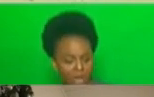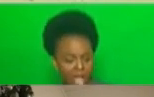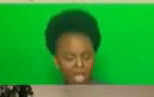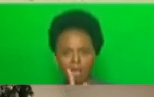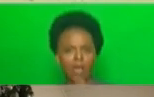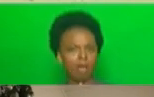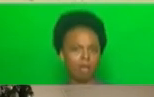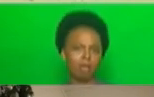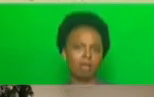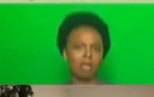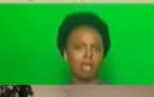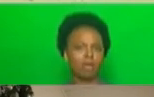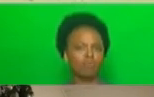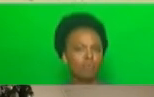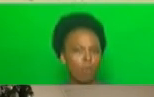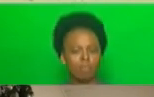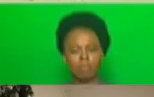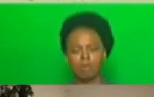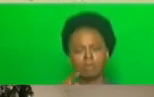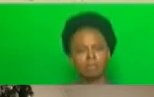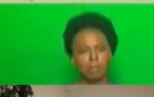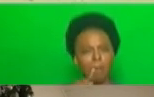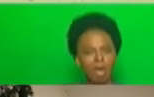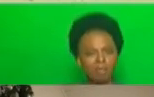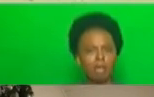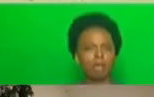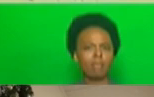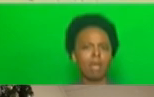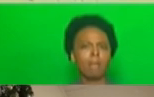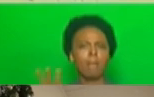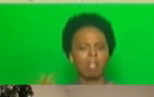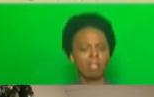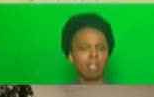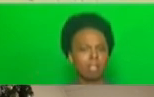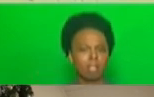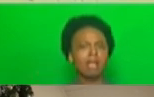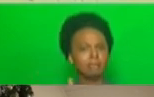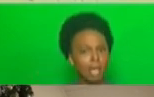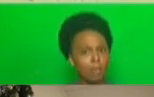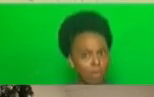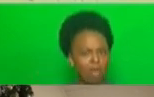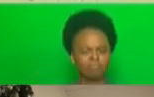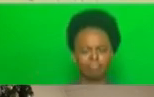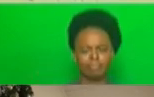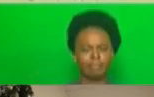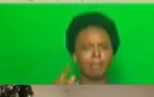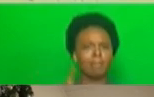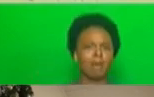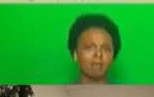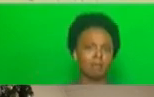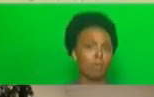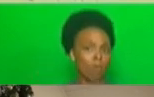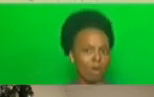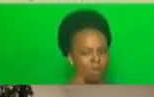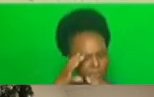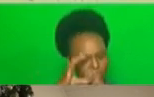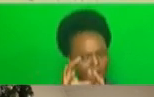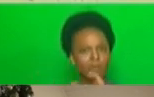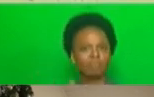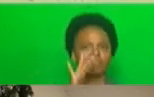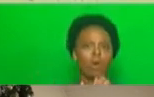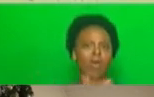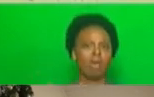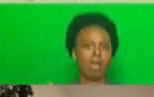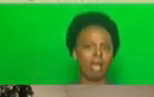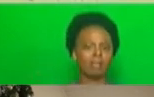Puzzle shops and street vendors have a special responsibility for the health and safety of their